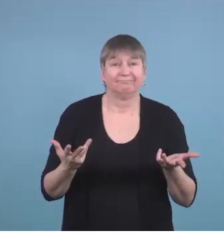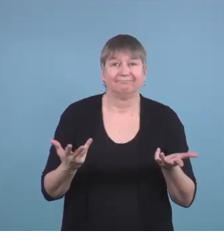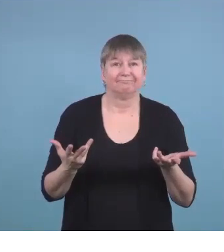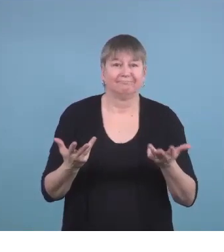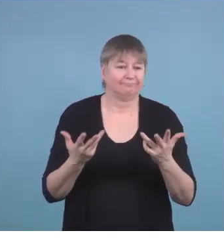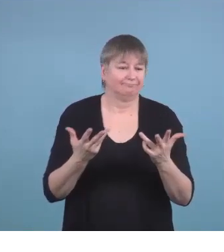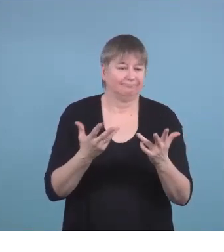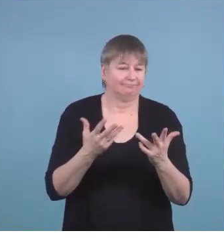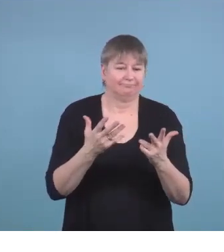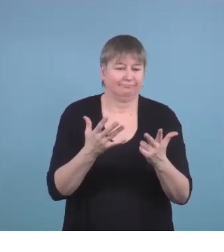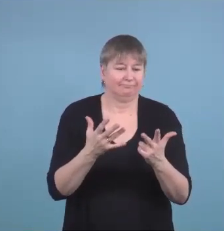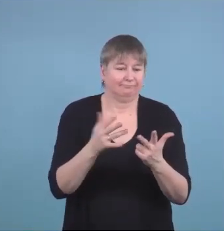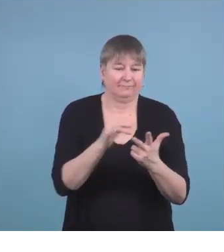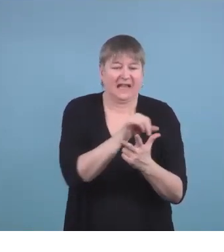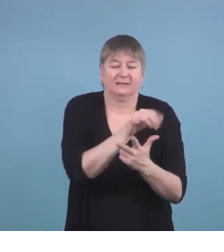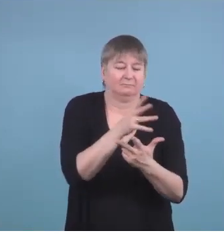of achievement kids have.